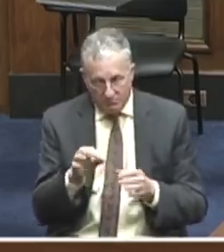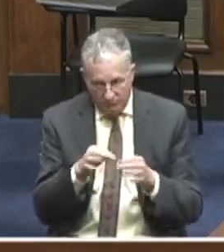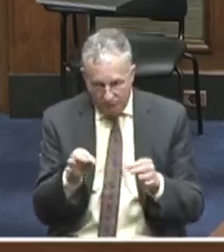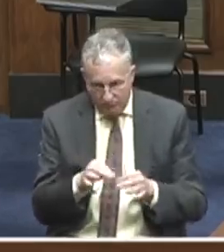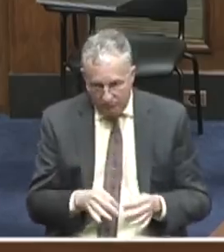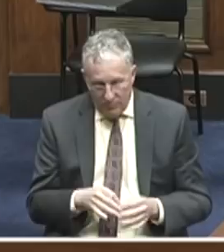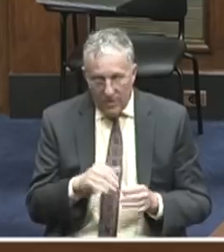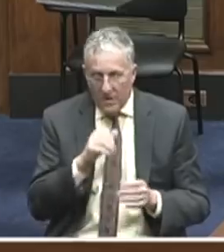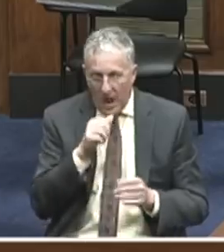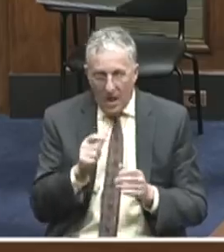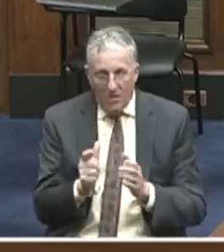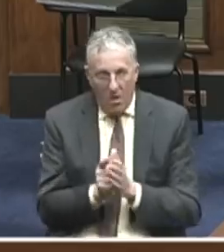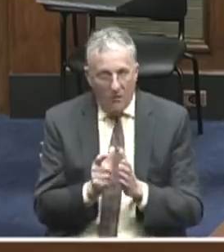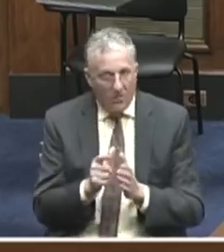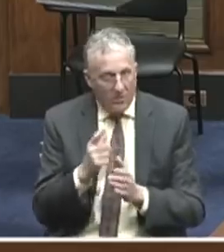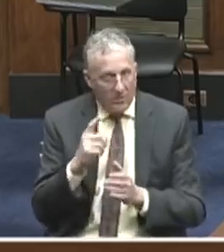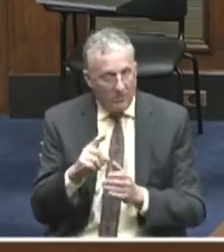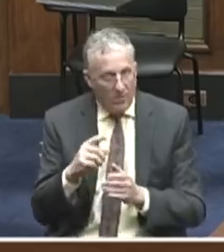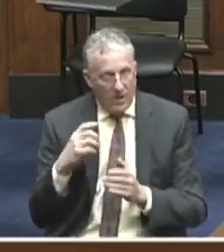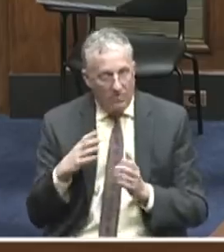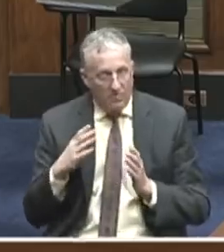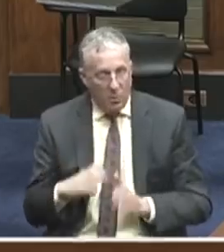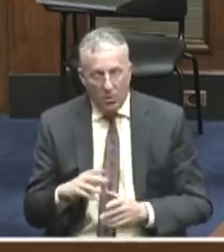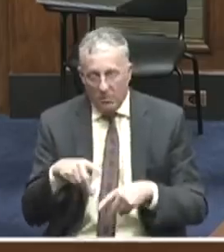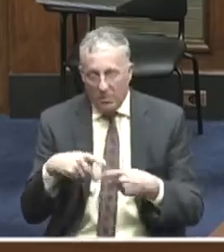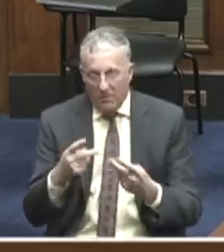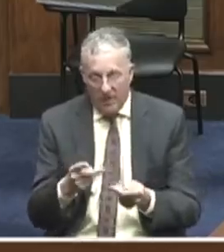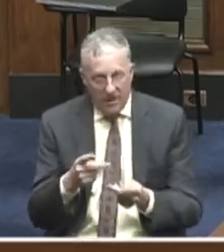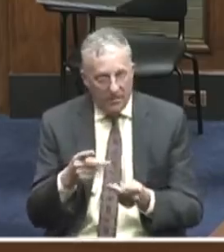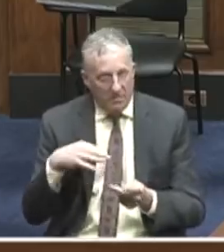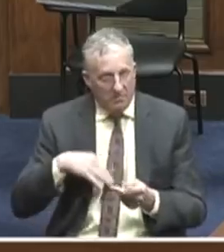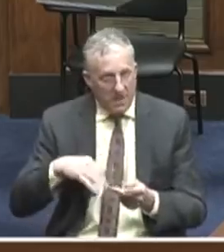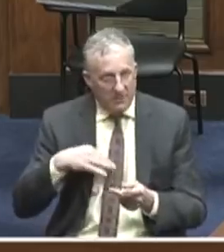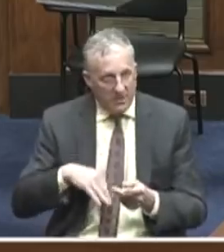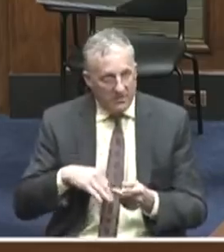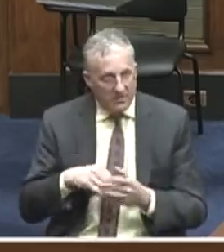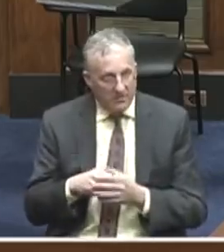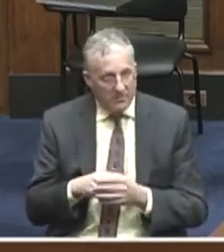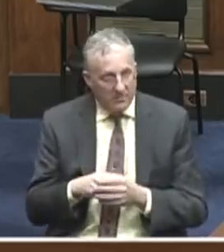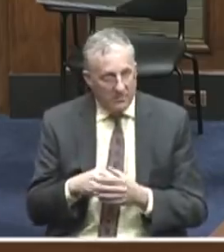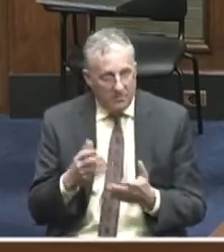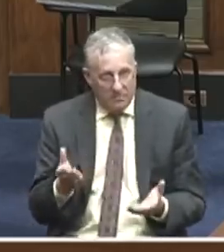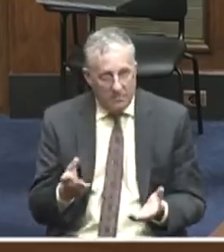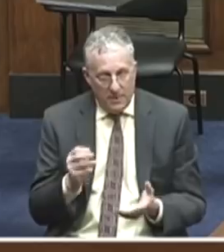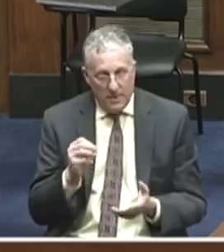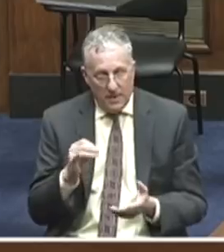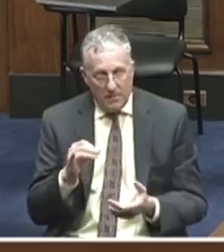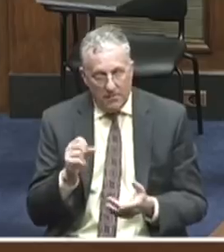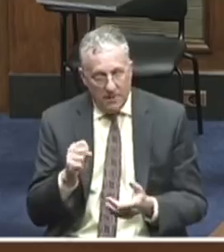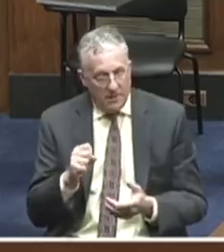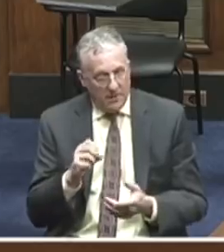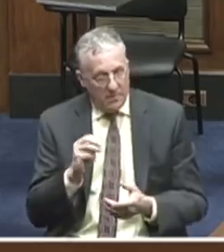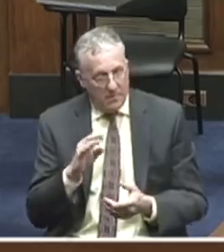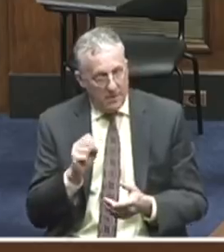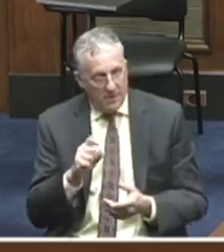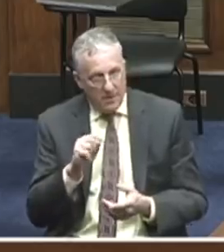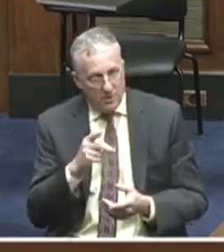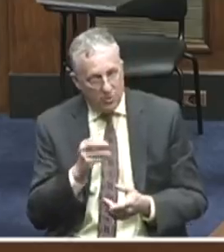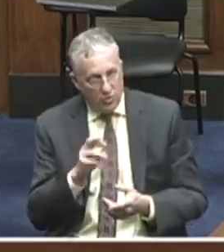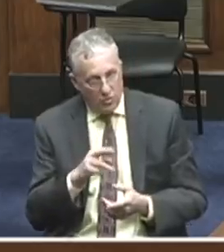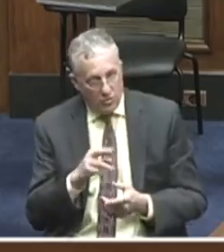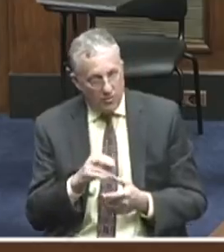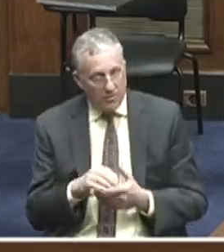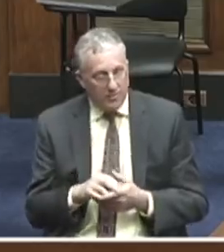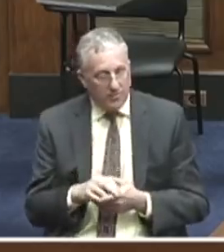unlawful for an employer to provide benefits. Well, Mrs. Turner, I recall where it took